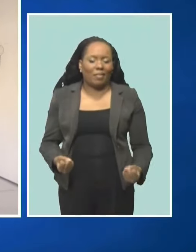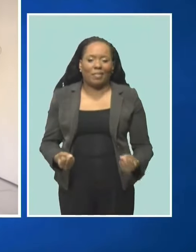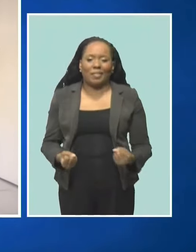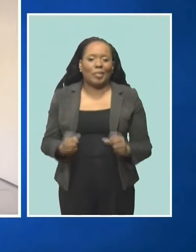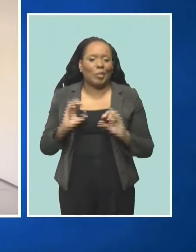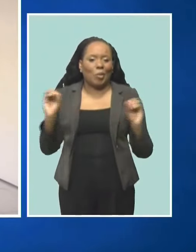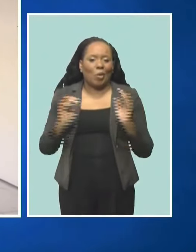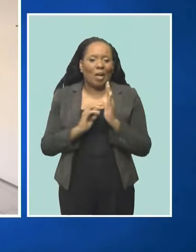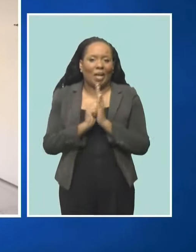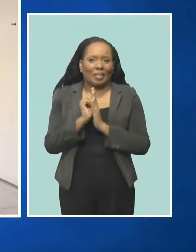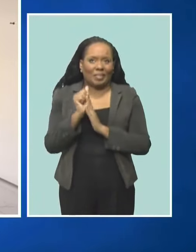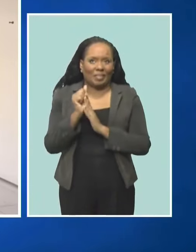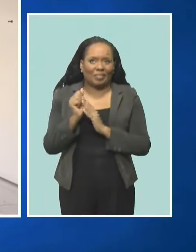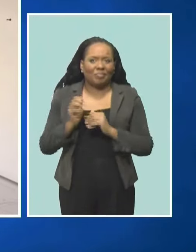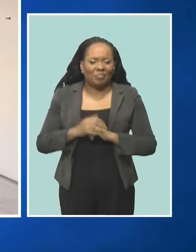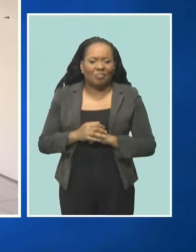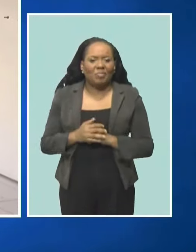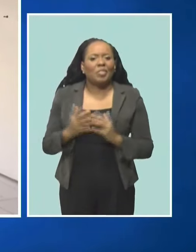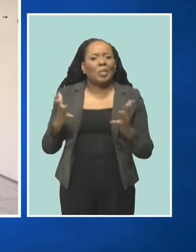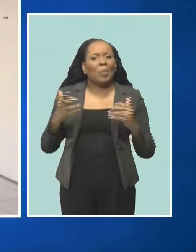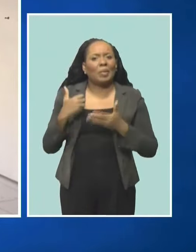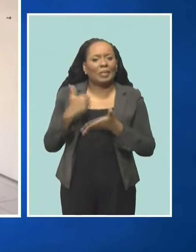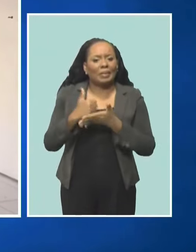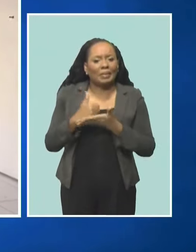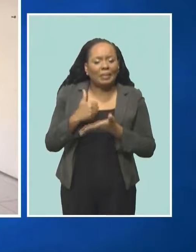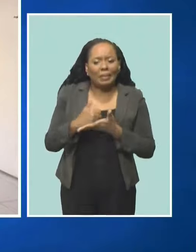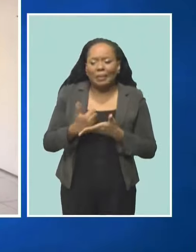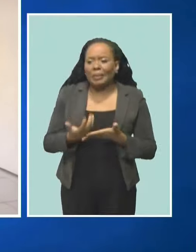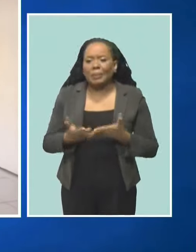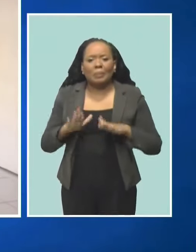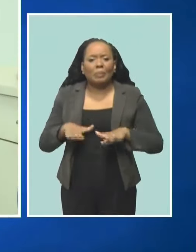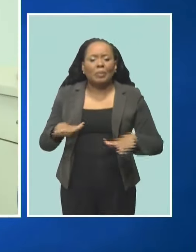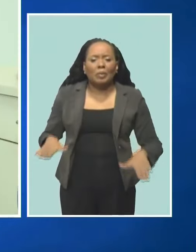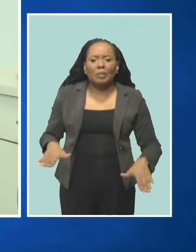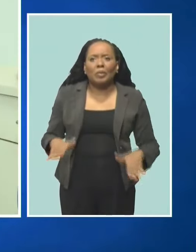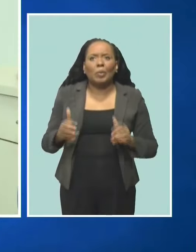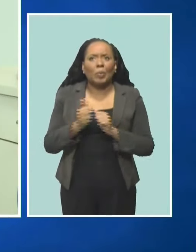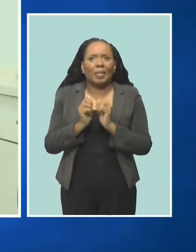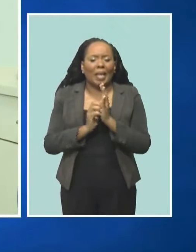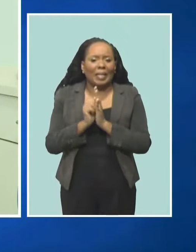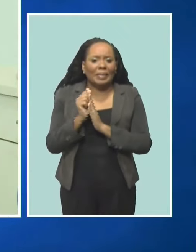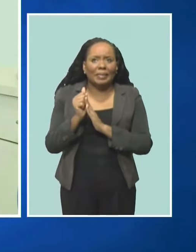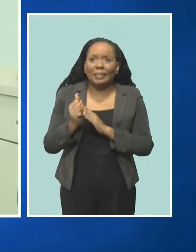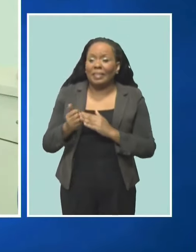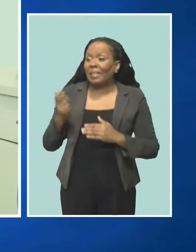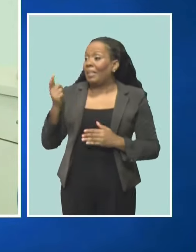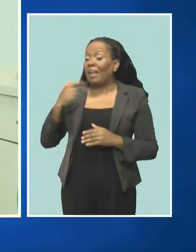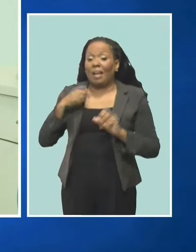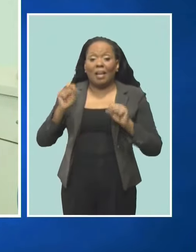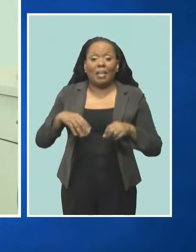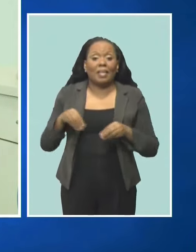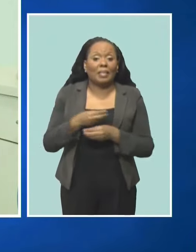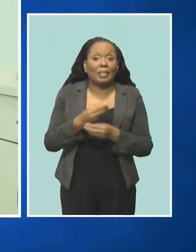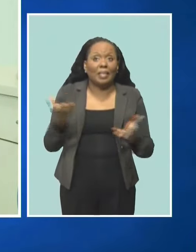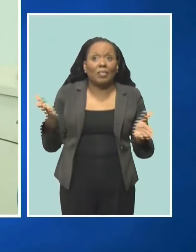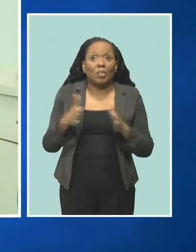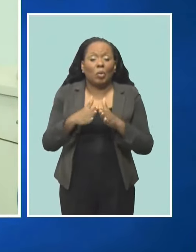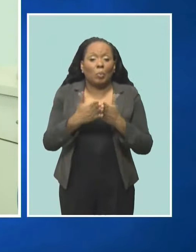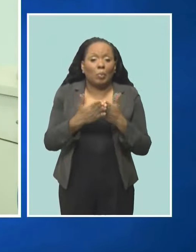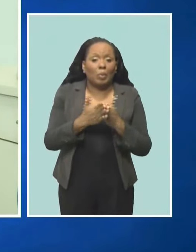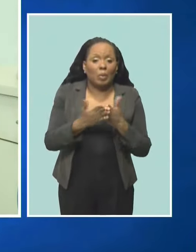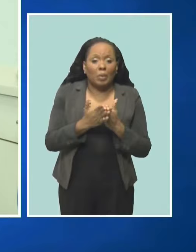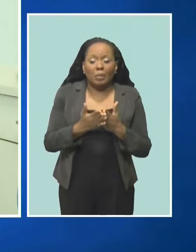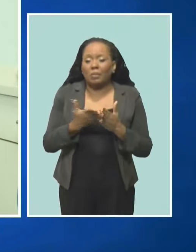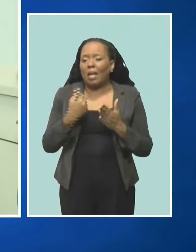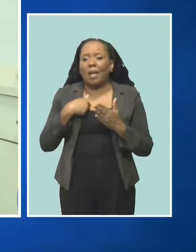addition to being a fundraising effort, to be a source of hope. I could give books and books and books upon stories